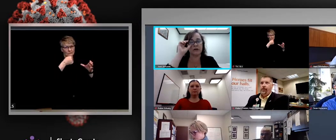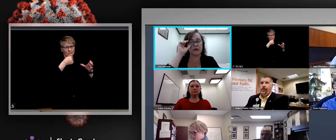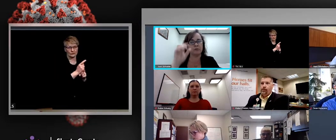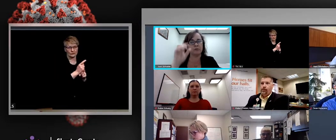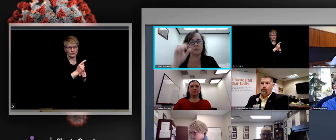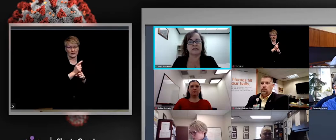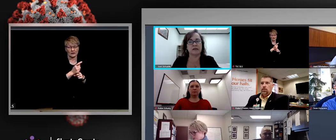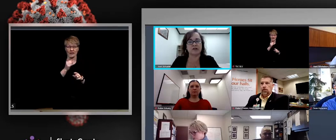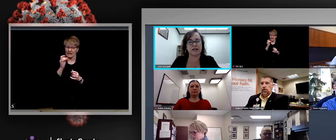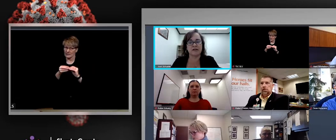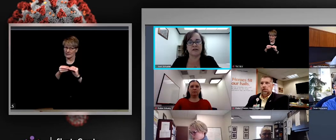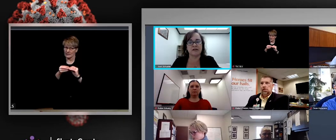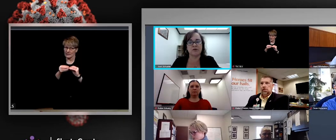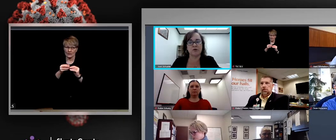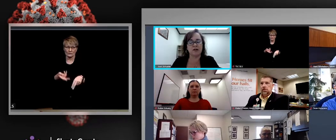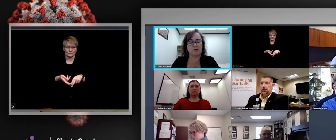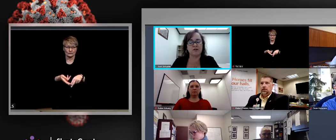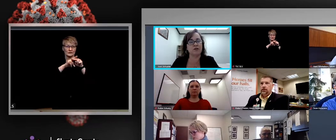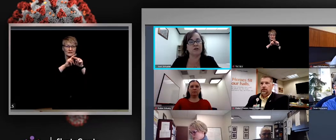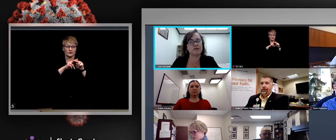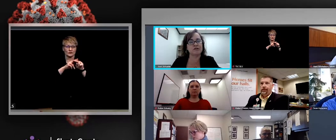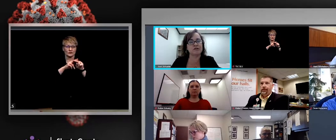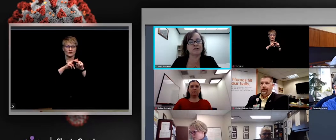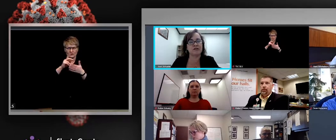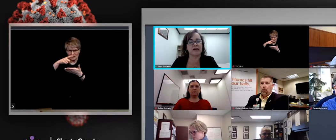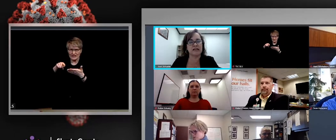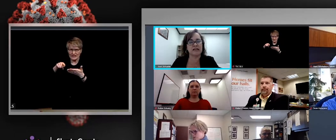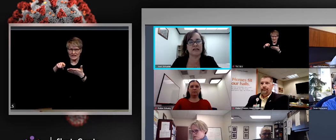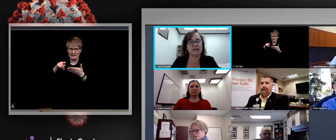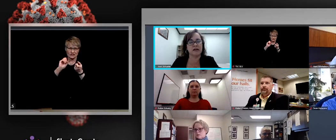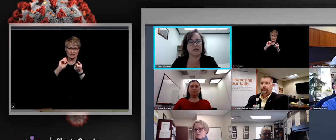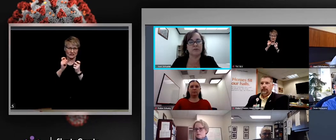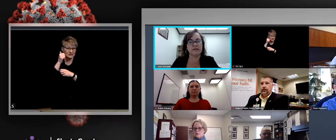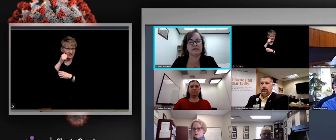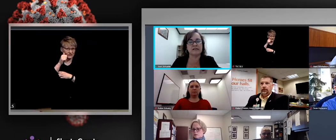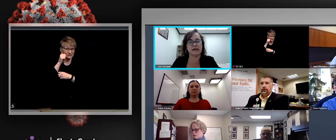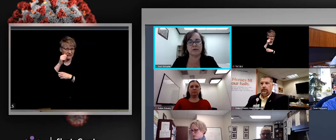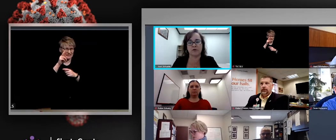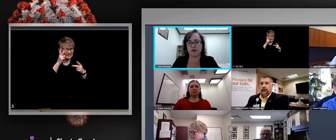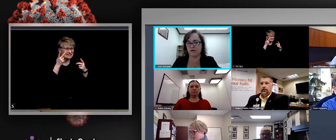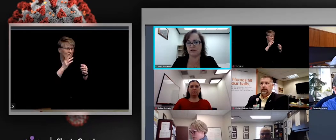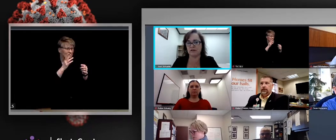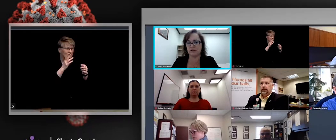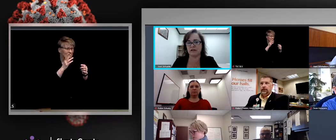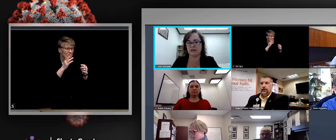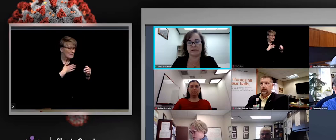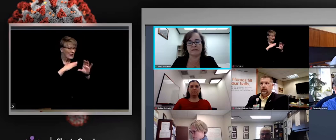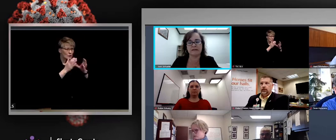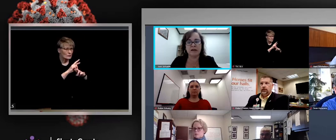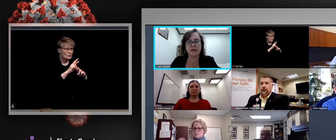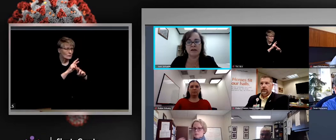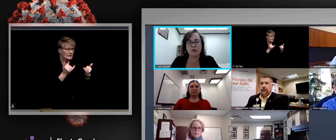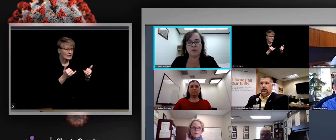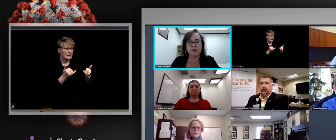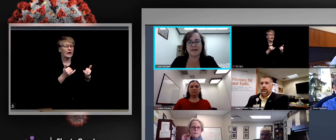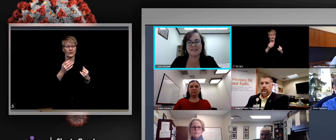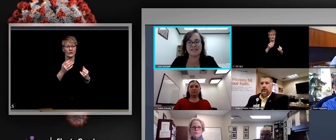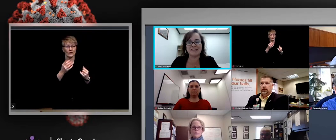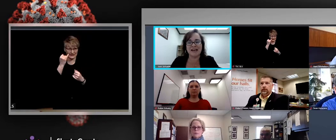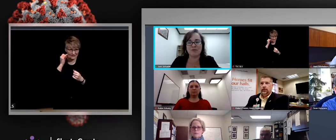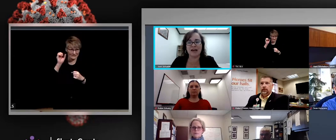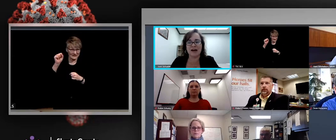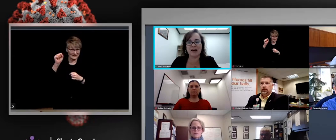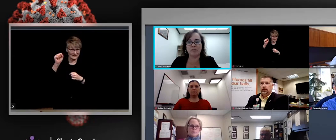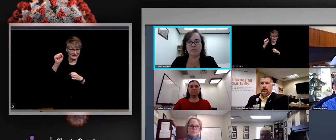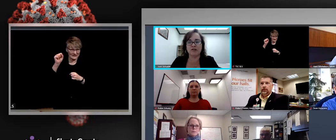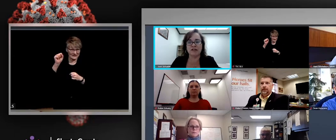So please double check to see if you qualify and if you're interested in vaccine, please sign up for one of those clinics. With us